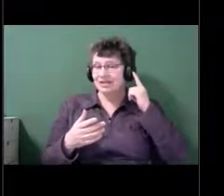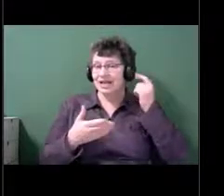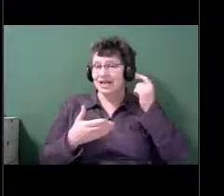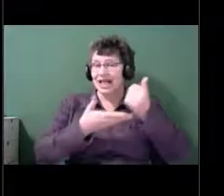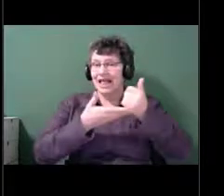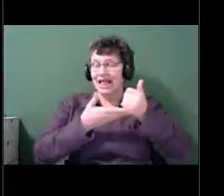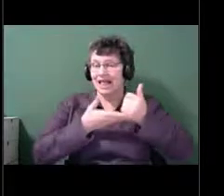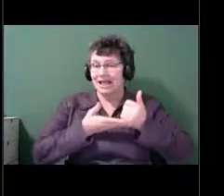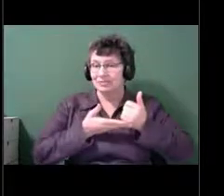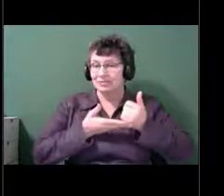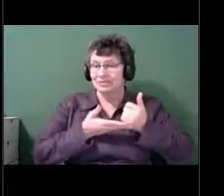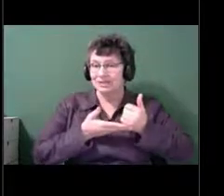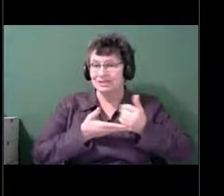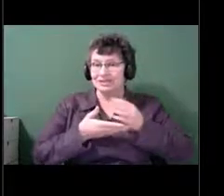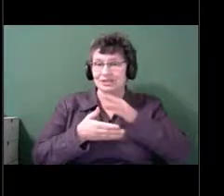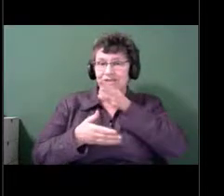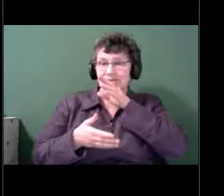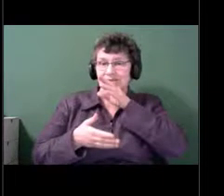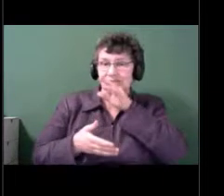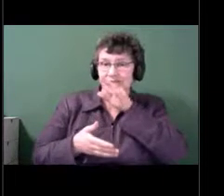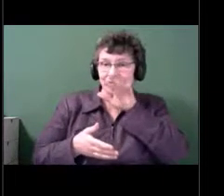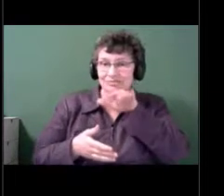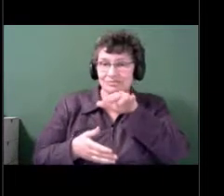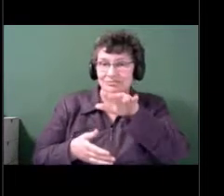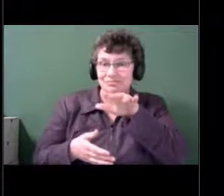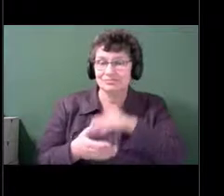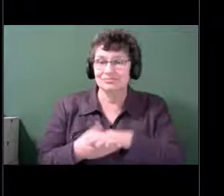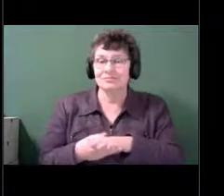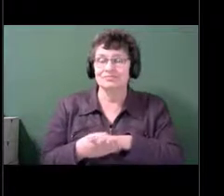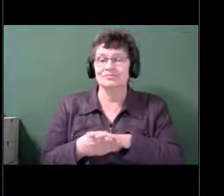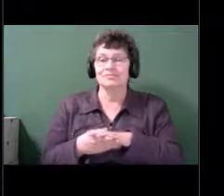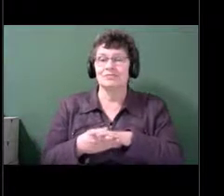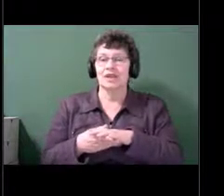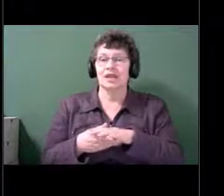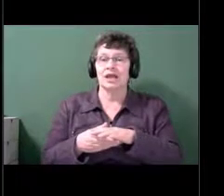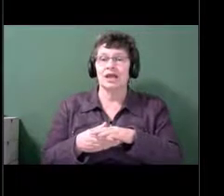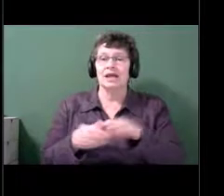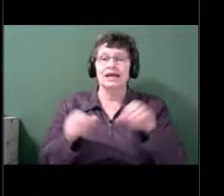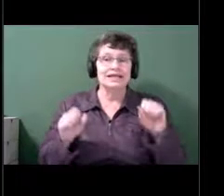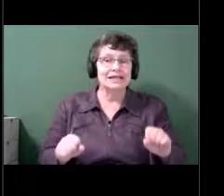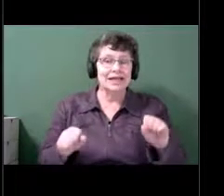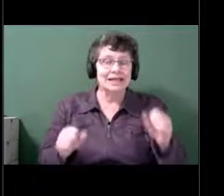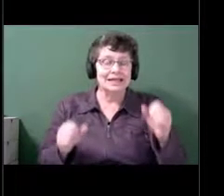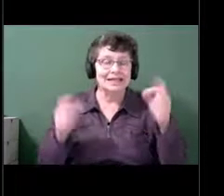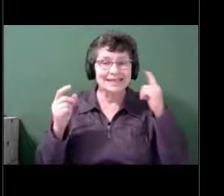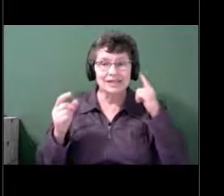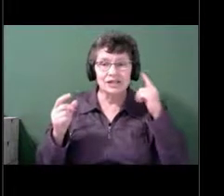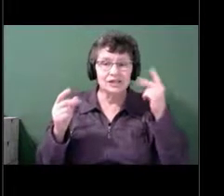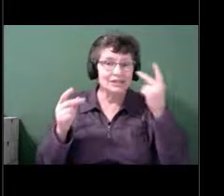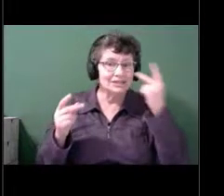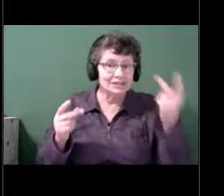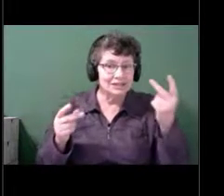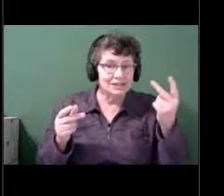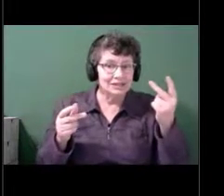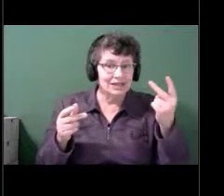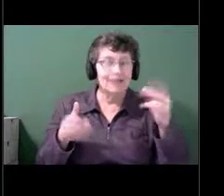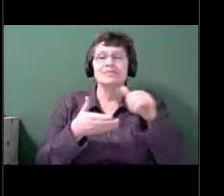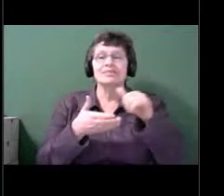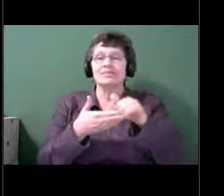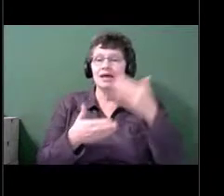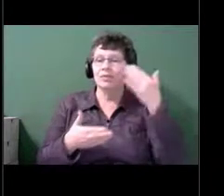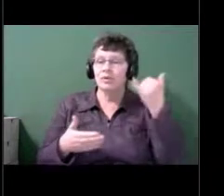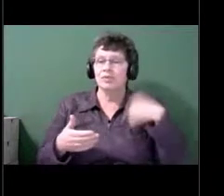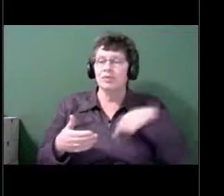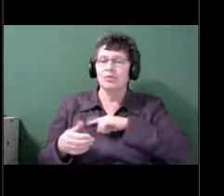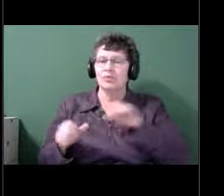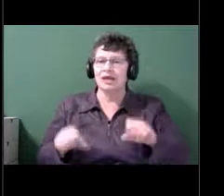to hear and see enables us to, you know, move our legs and walk without falling over or drive our